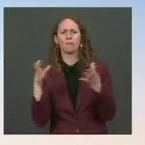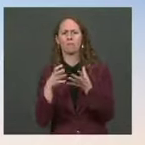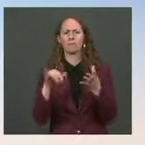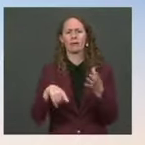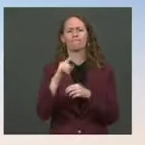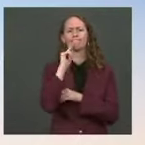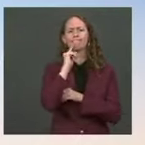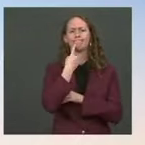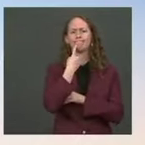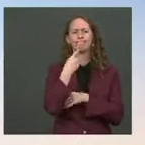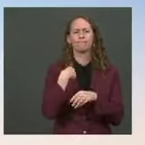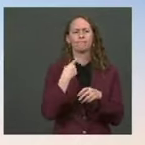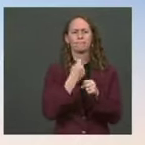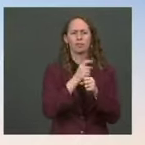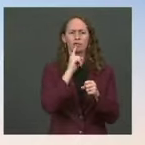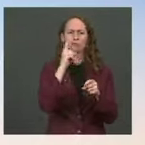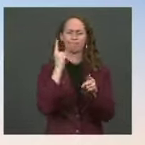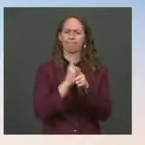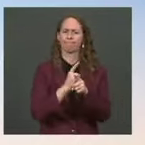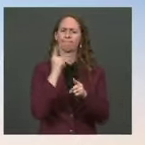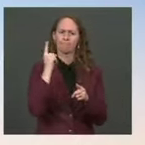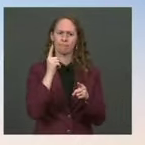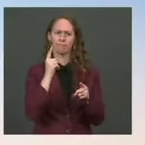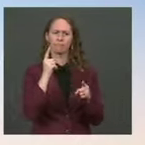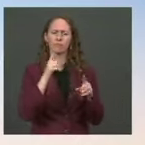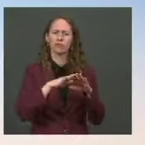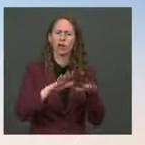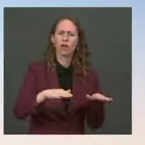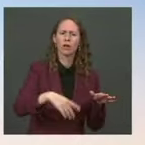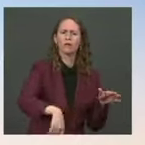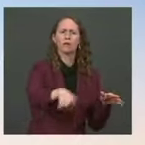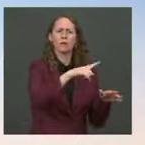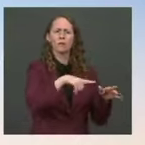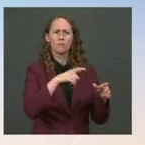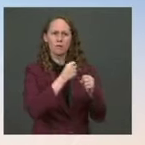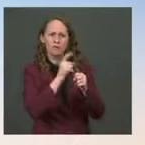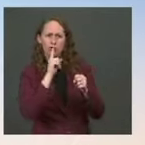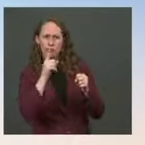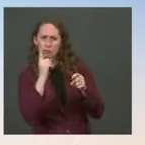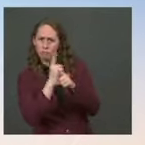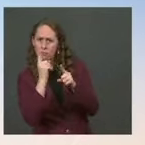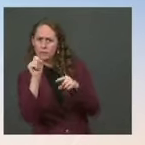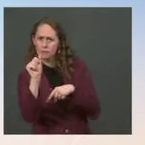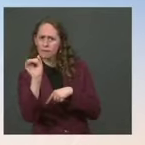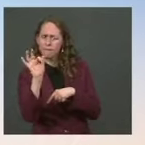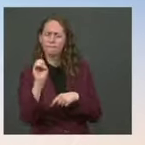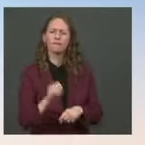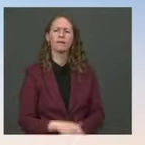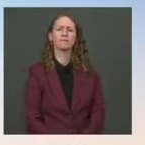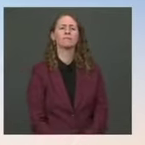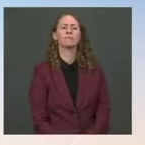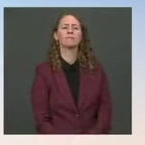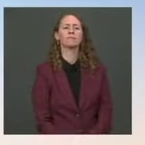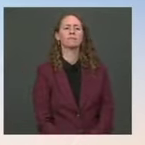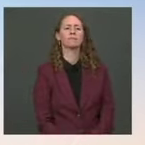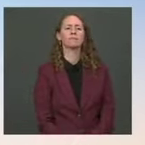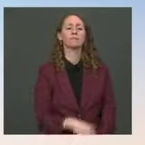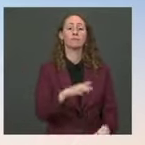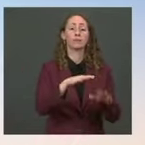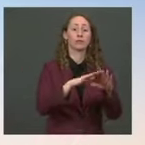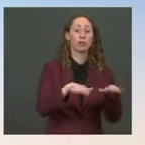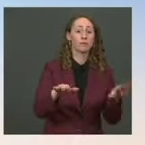right obligation to do that and to deliver on that. As a part of the unification process, our Office of Refugee Resettlement